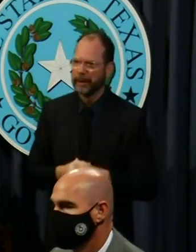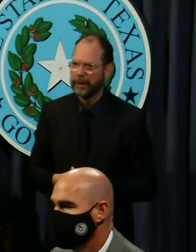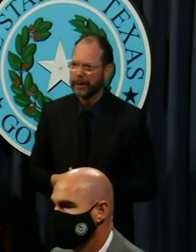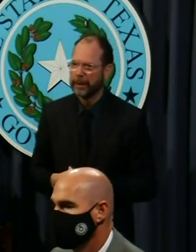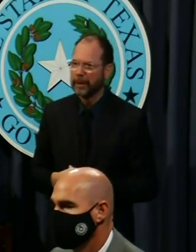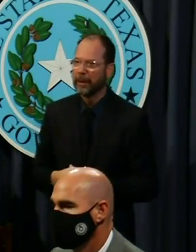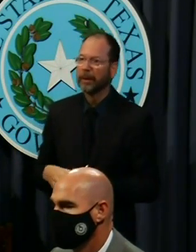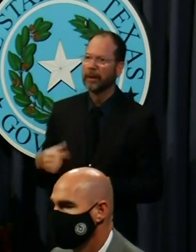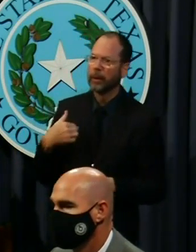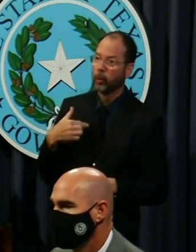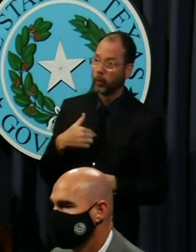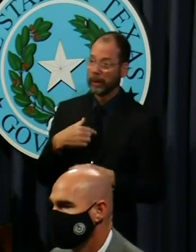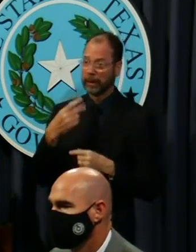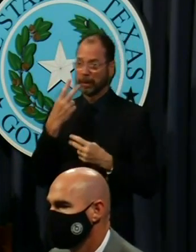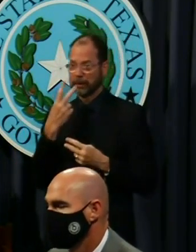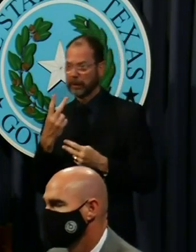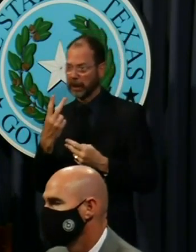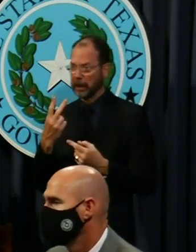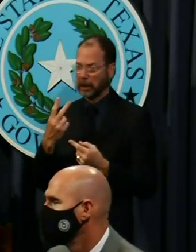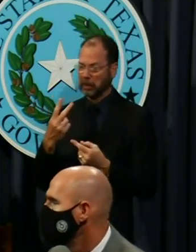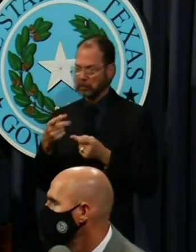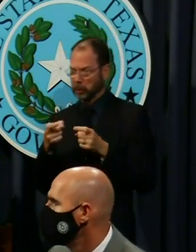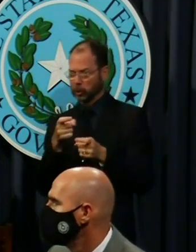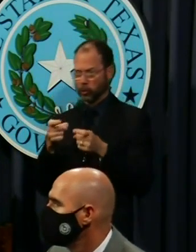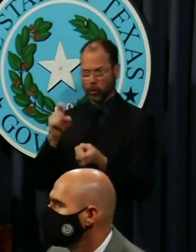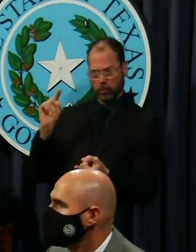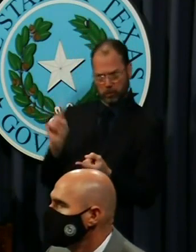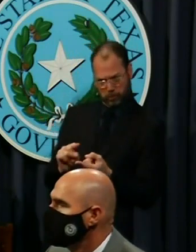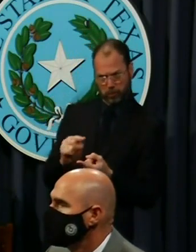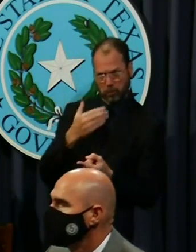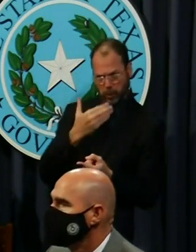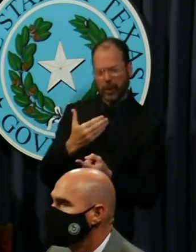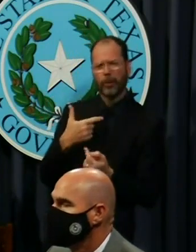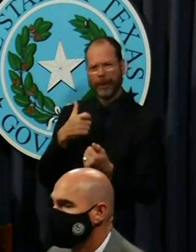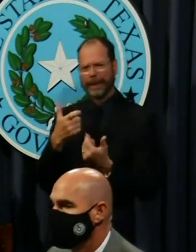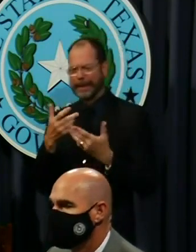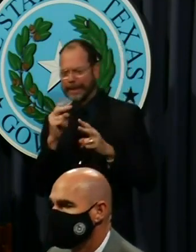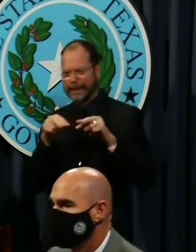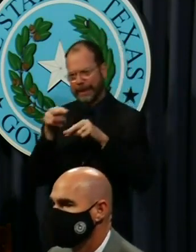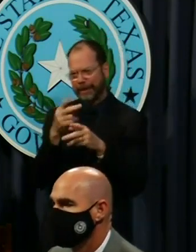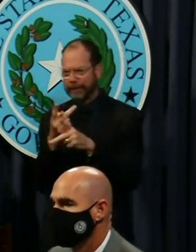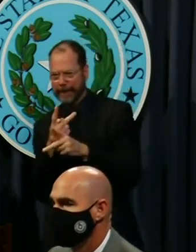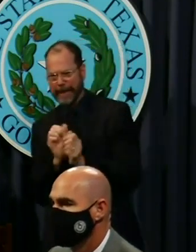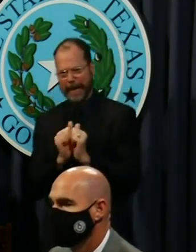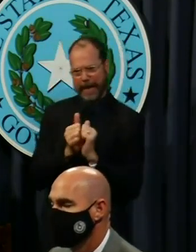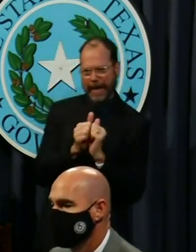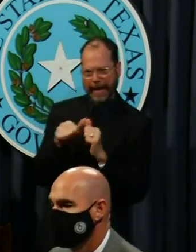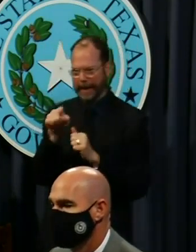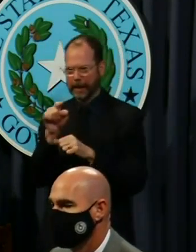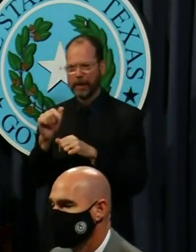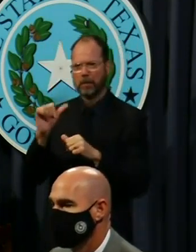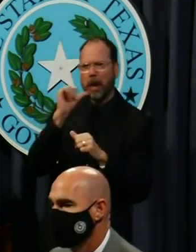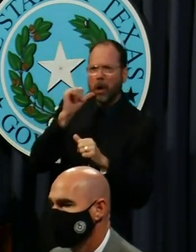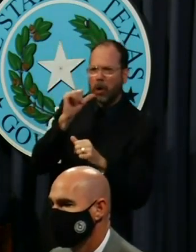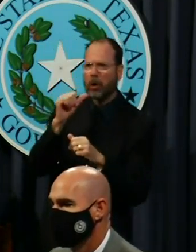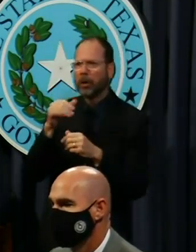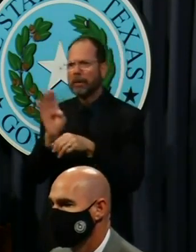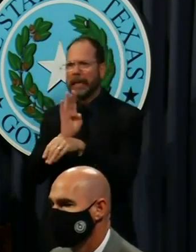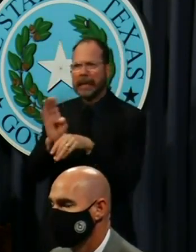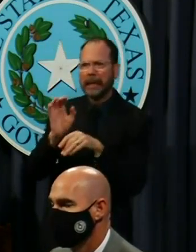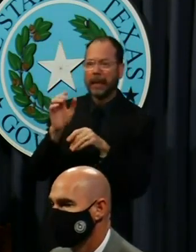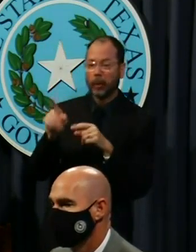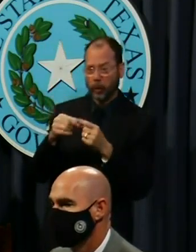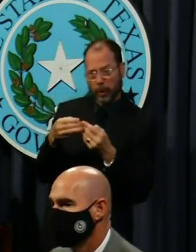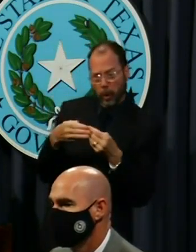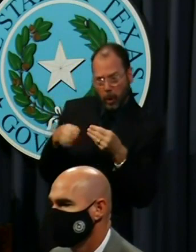COVID numbers continue to be contained, and we need to work with the bars on effective strategies that will ensure that when they do open,